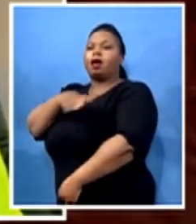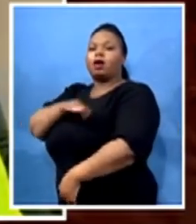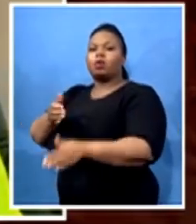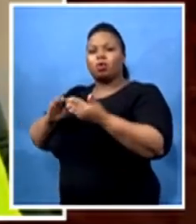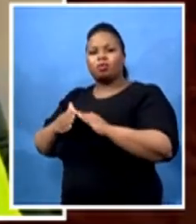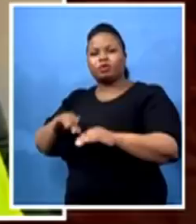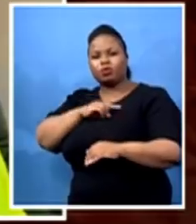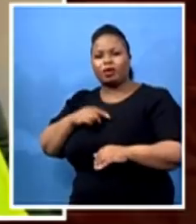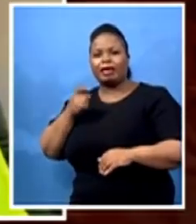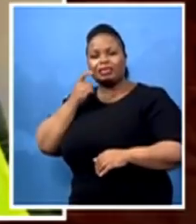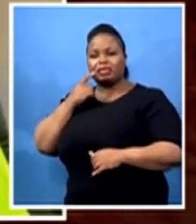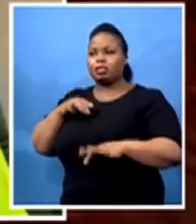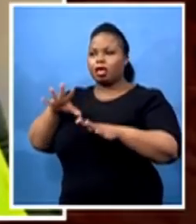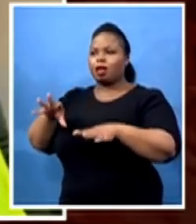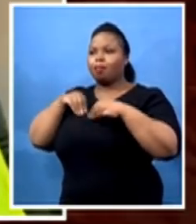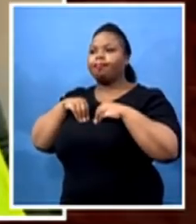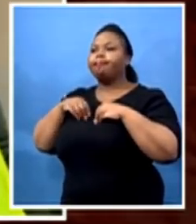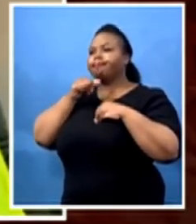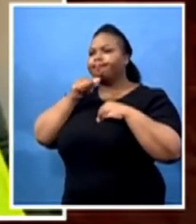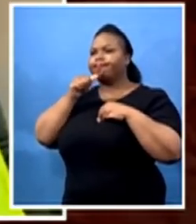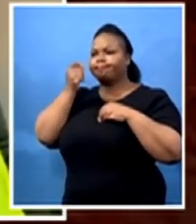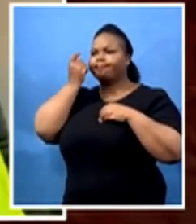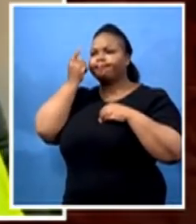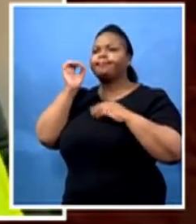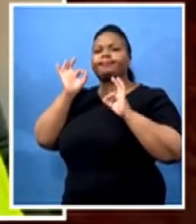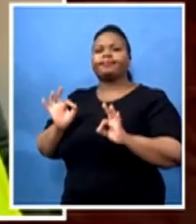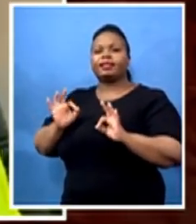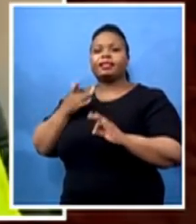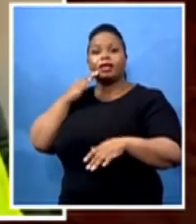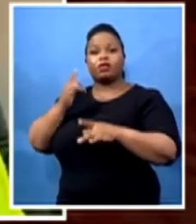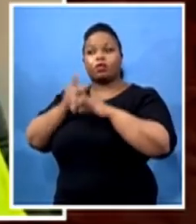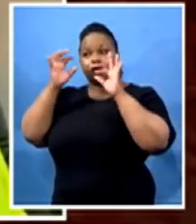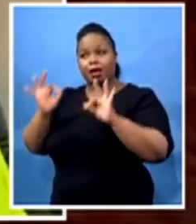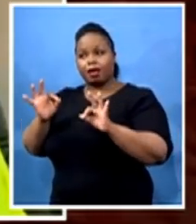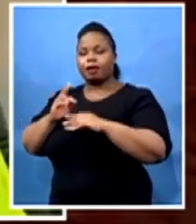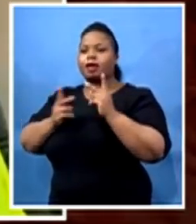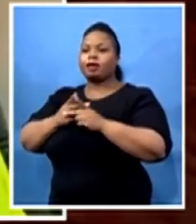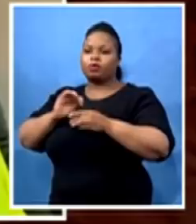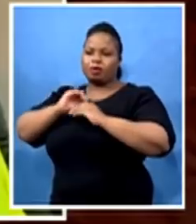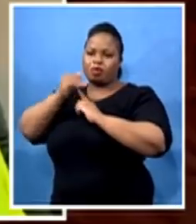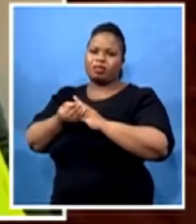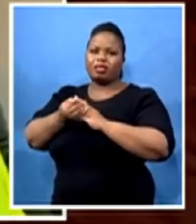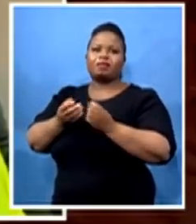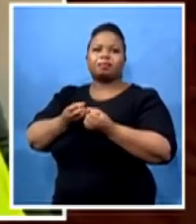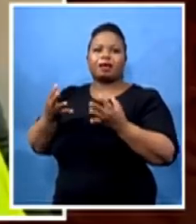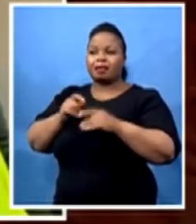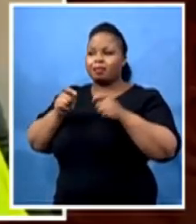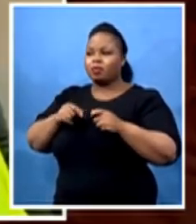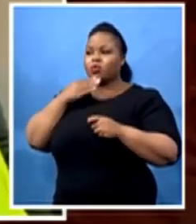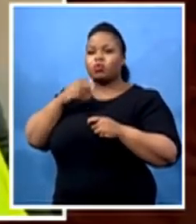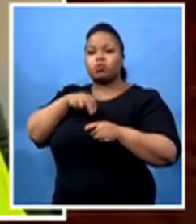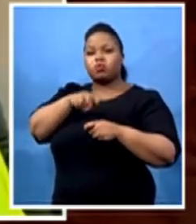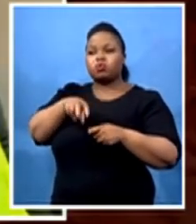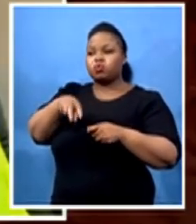once we win on that strategy, we will protect the vulnerable from going around because they will be quarantined, they will not be infected.